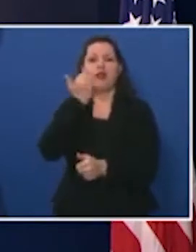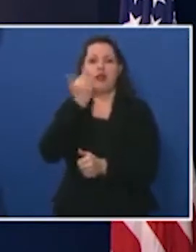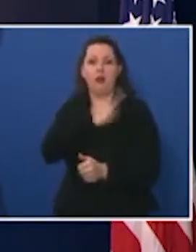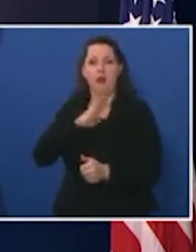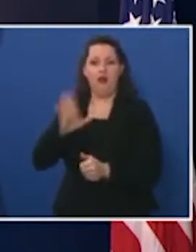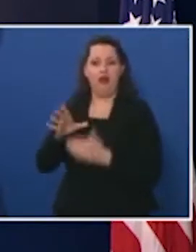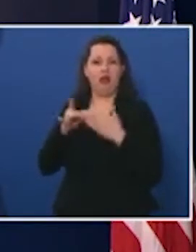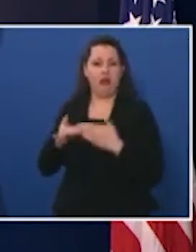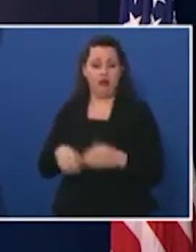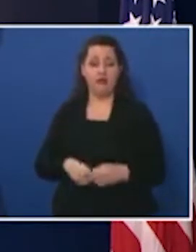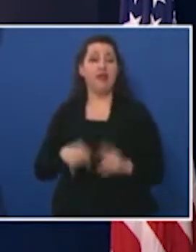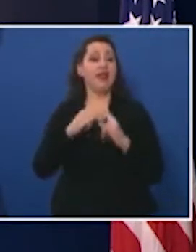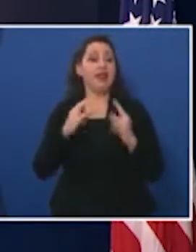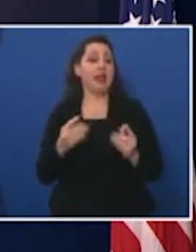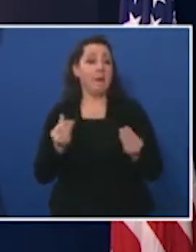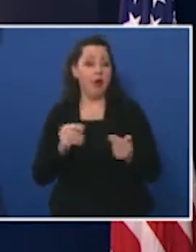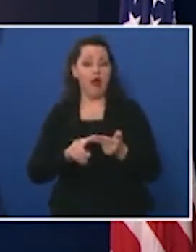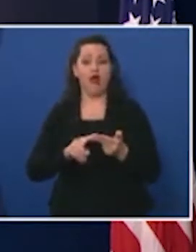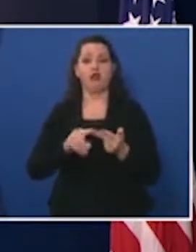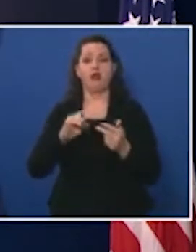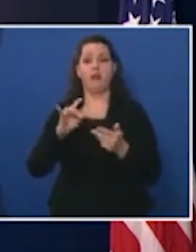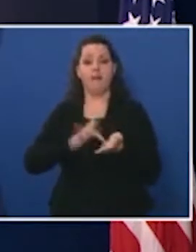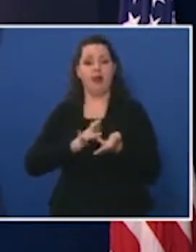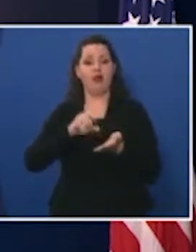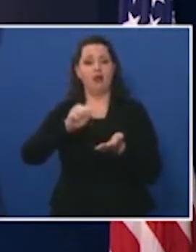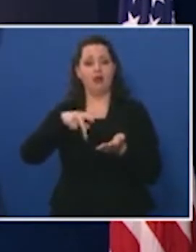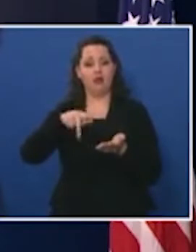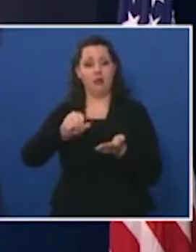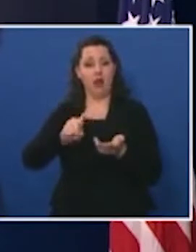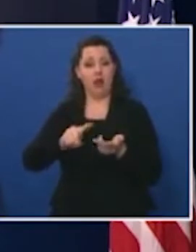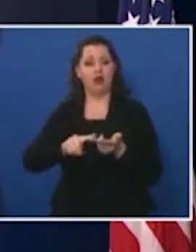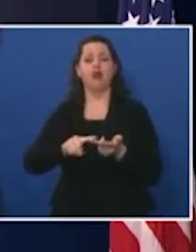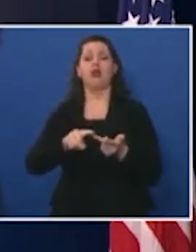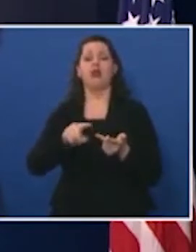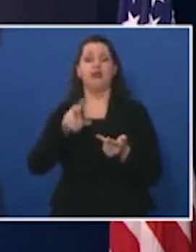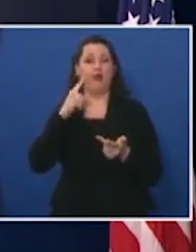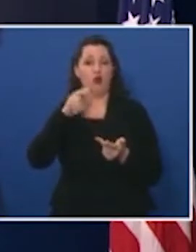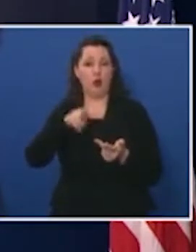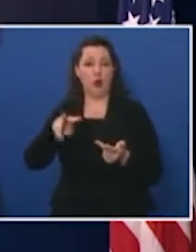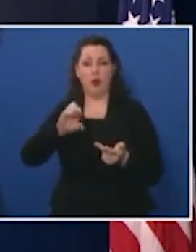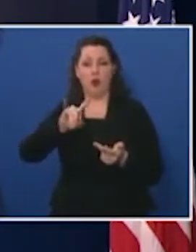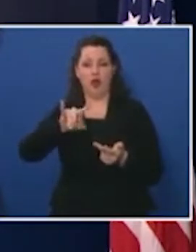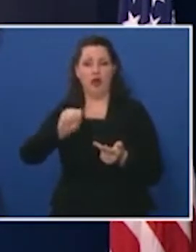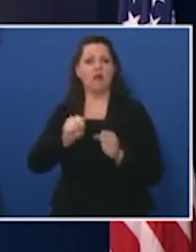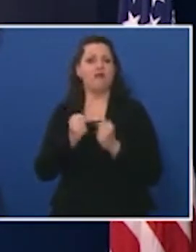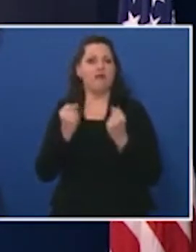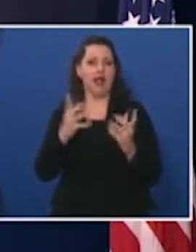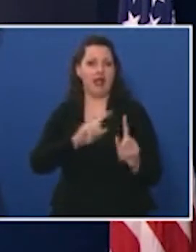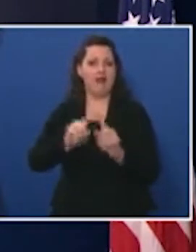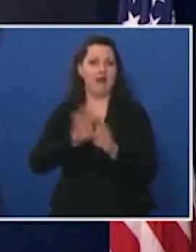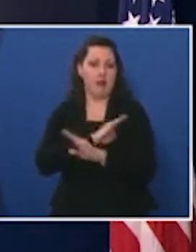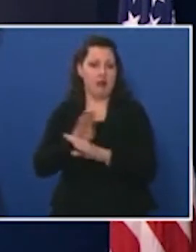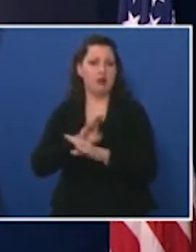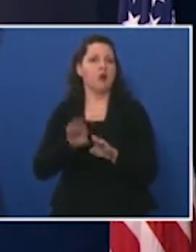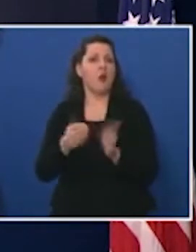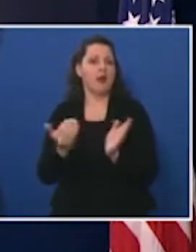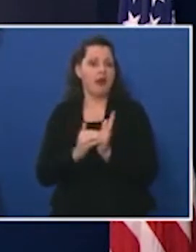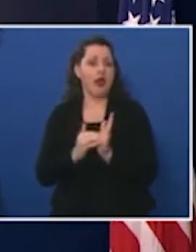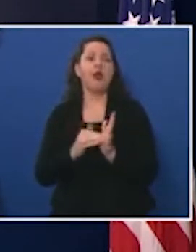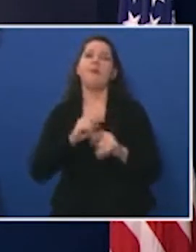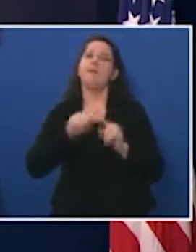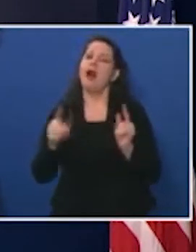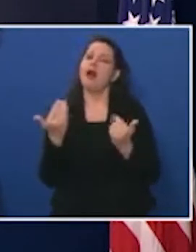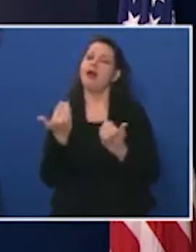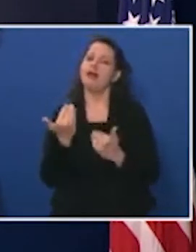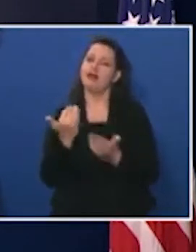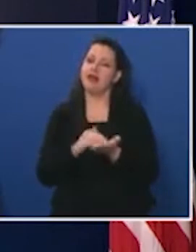campgrounds medical spas and and in our 22 counties many businesses reopened again with limits